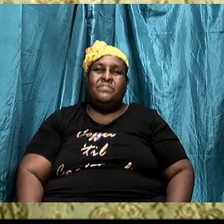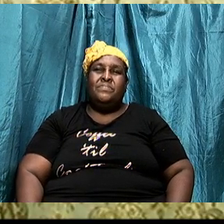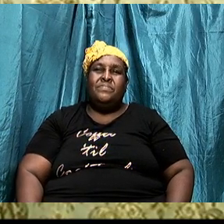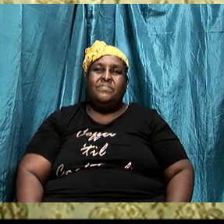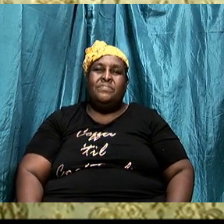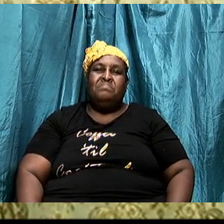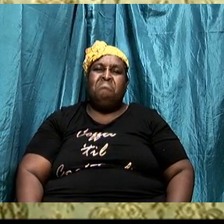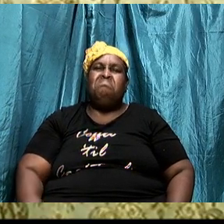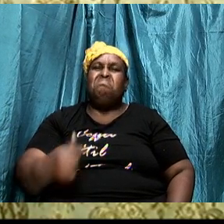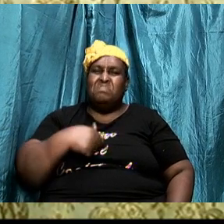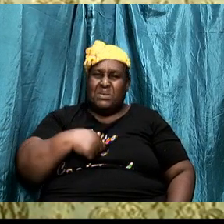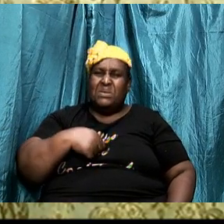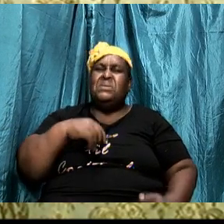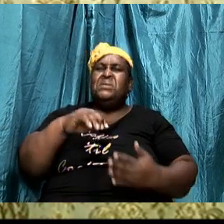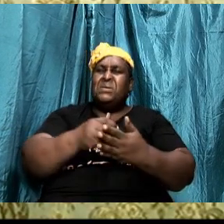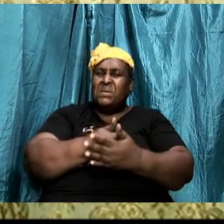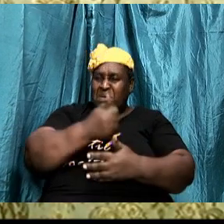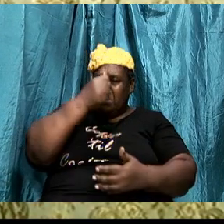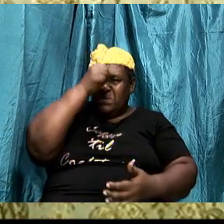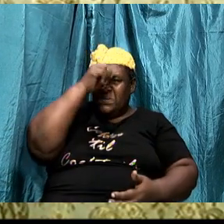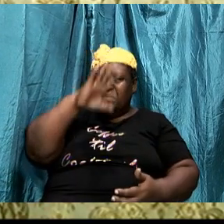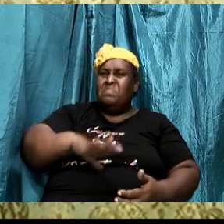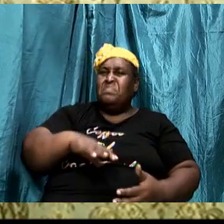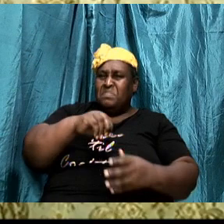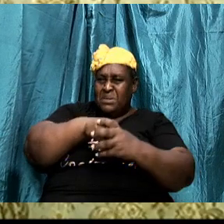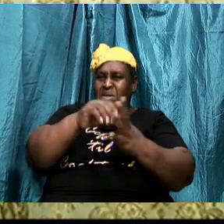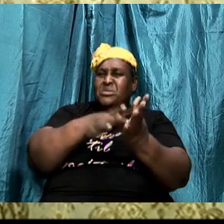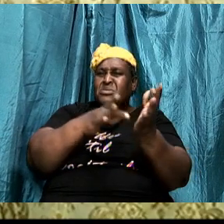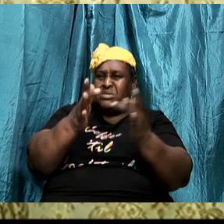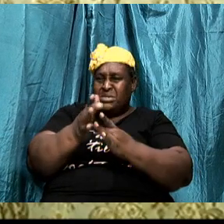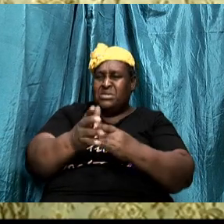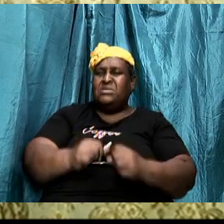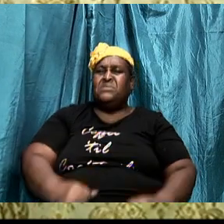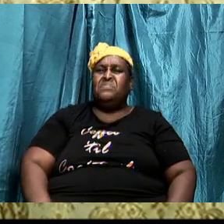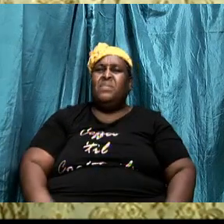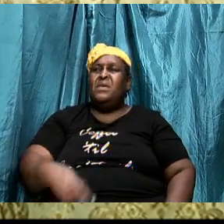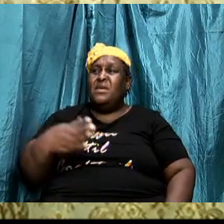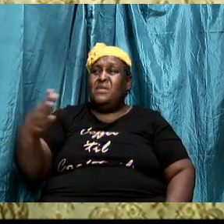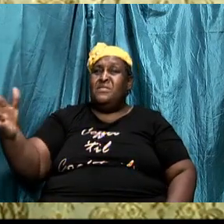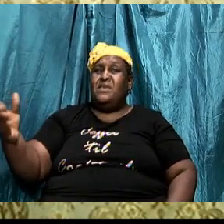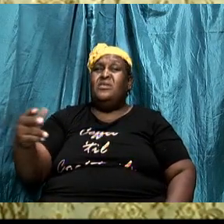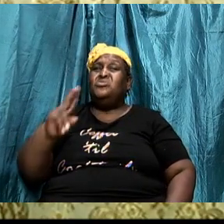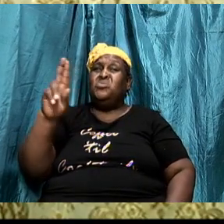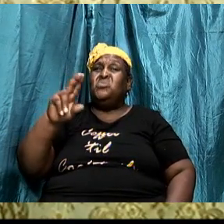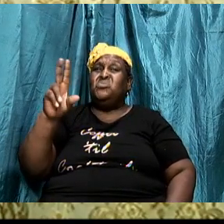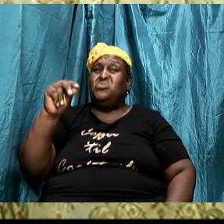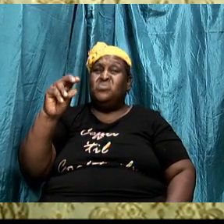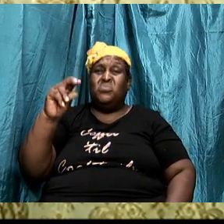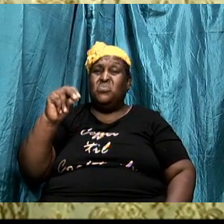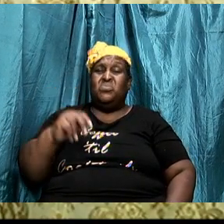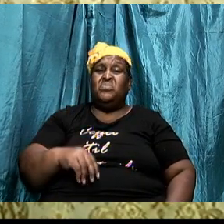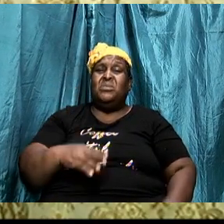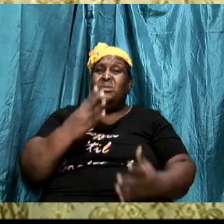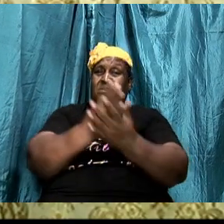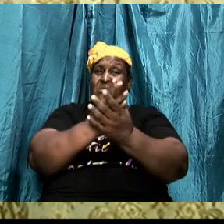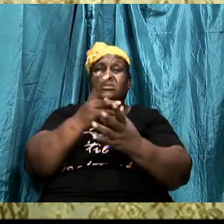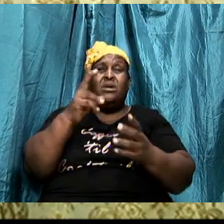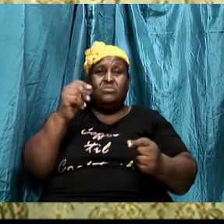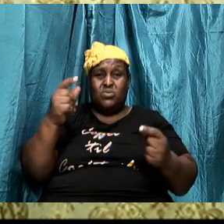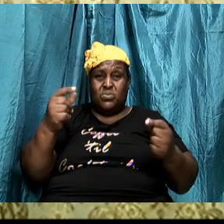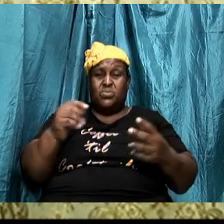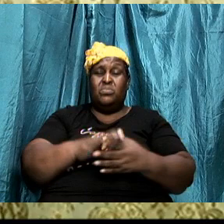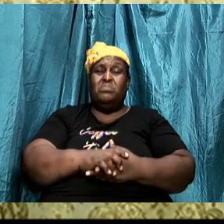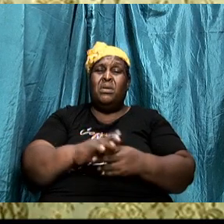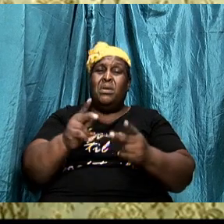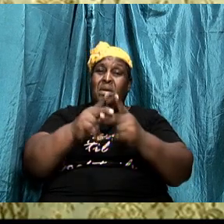I am a new creature in Christ the things I used to do I do them no more the